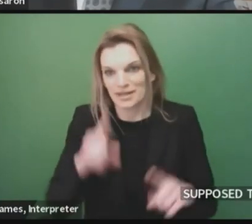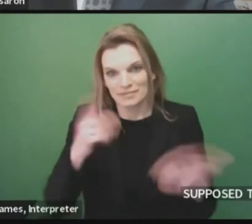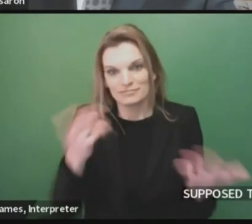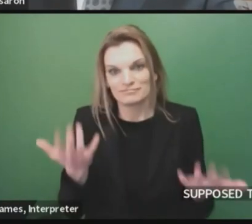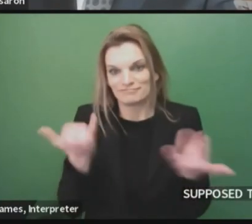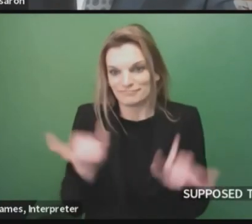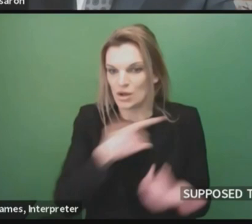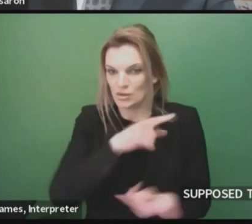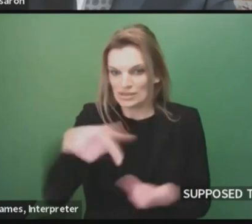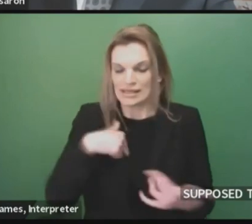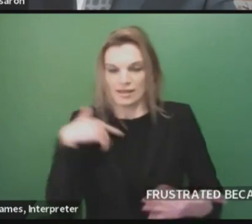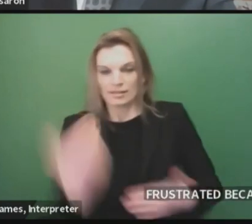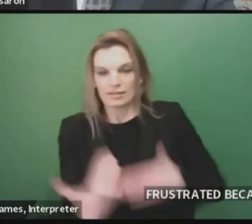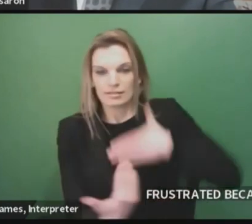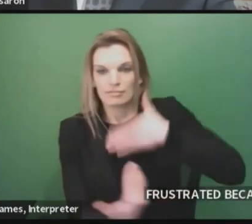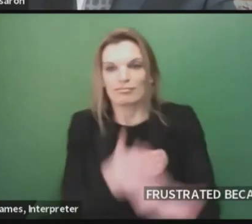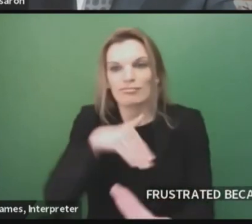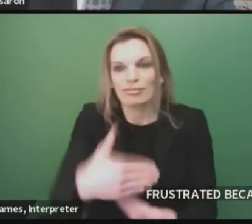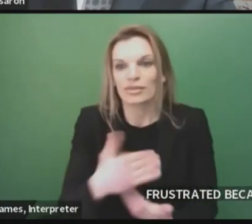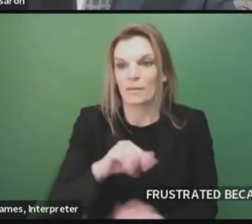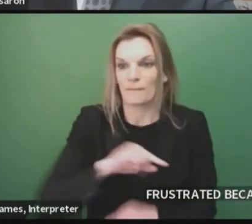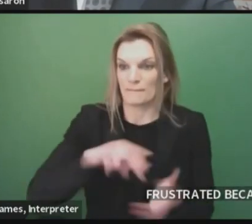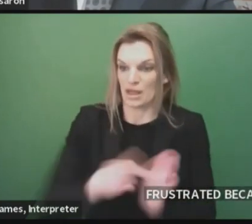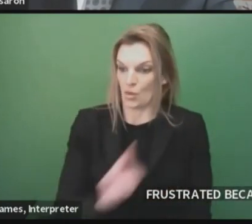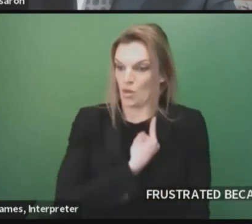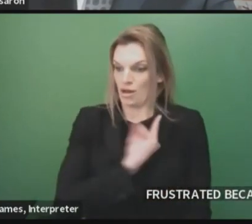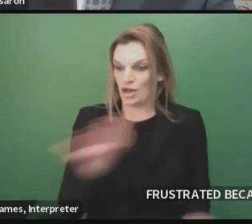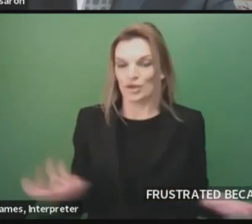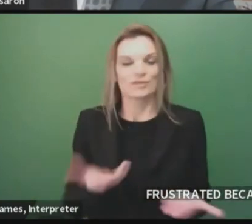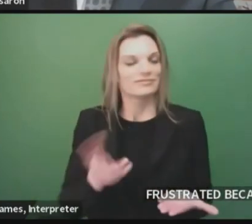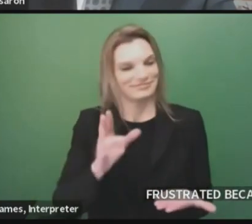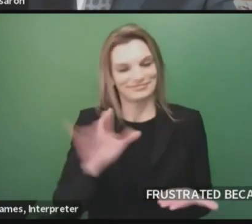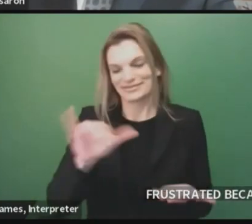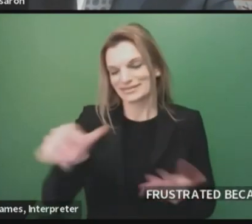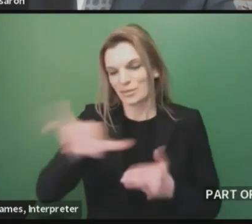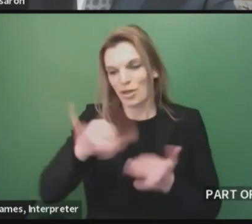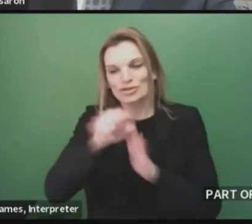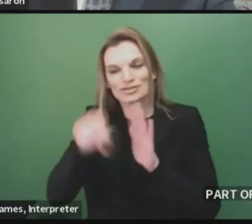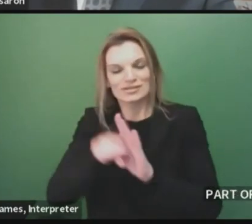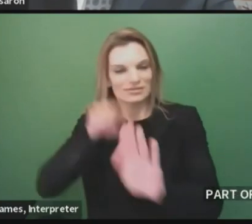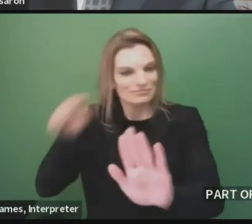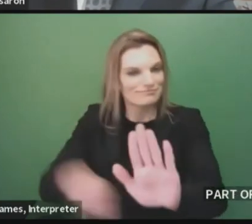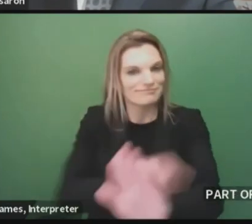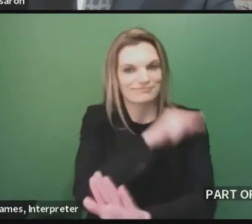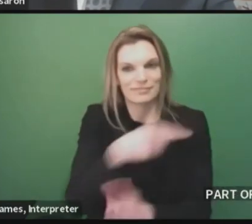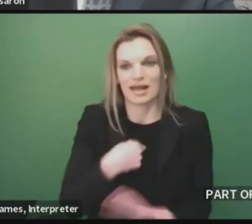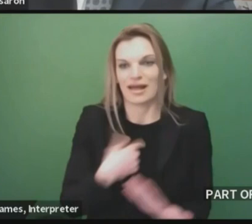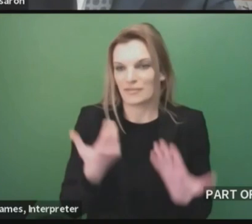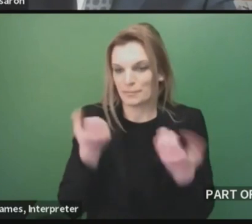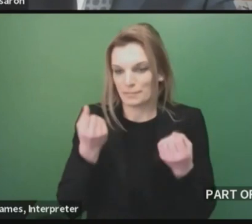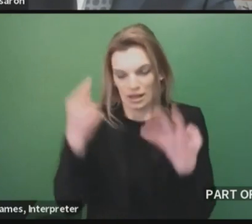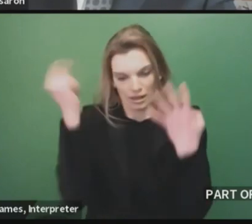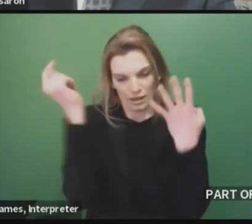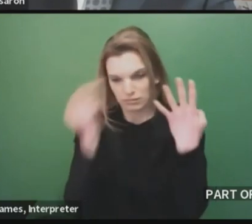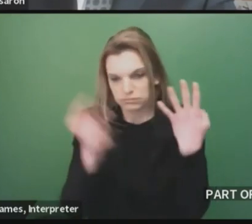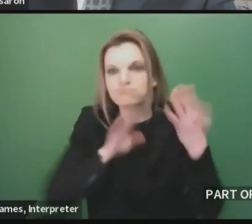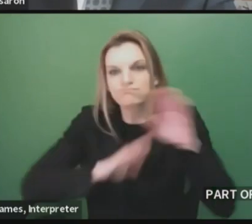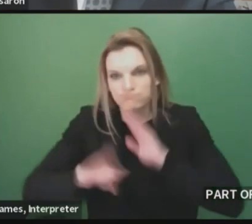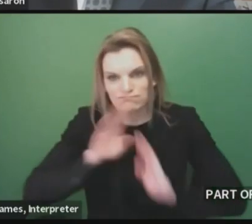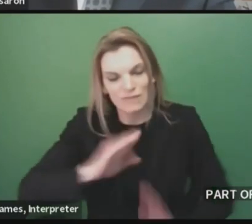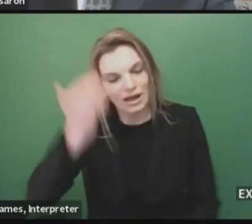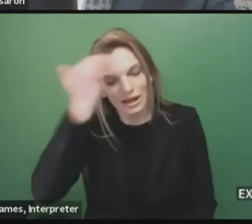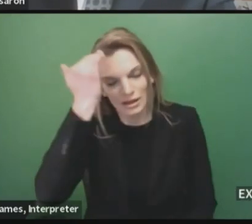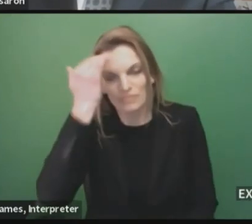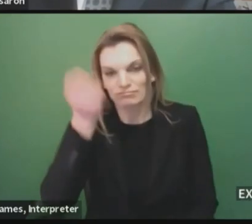all experiencing nationwide. And I just share that with you as one example of the frustration. Another is, of course, early on,